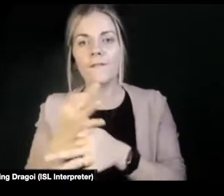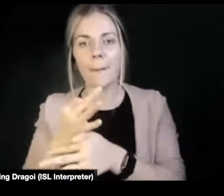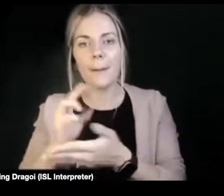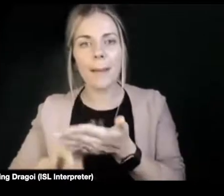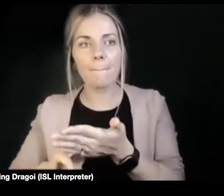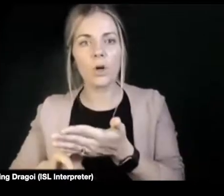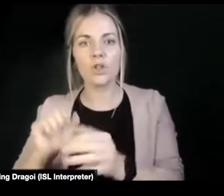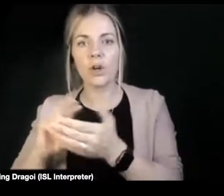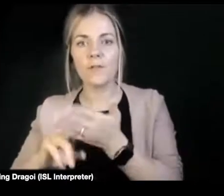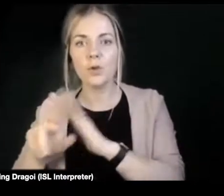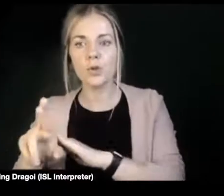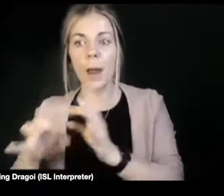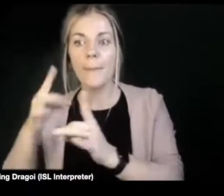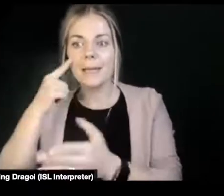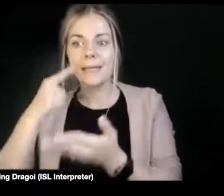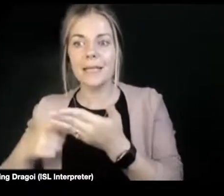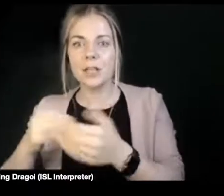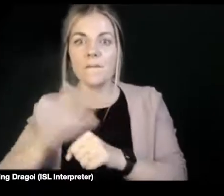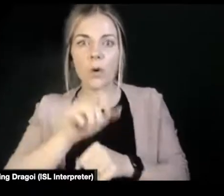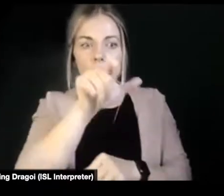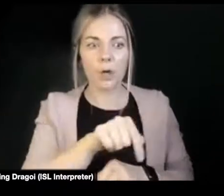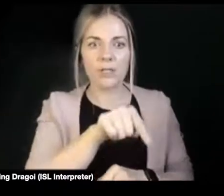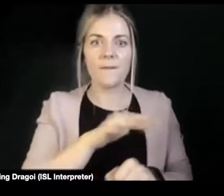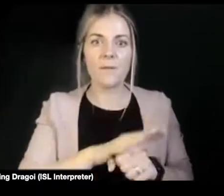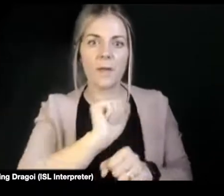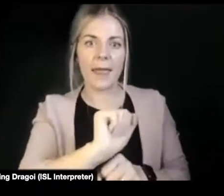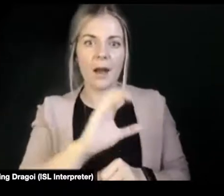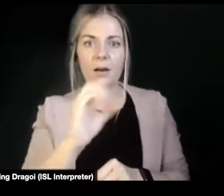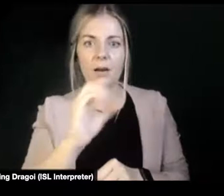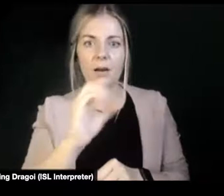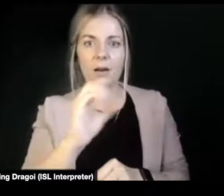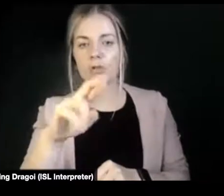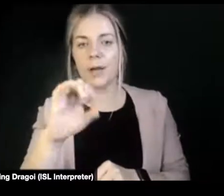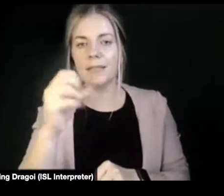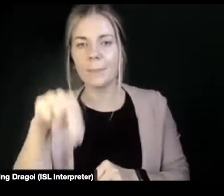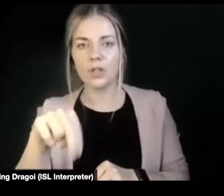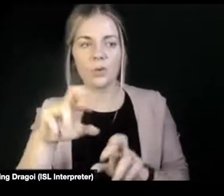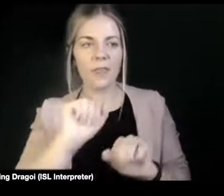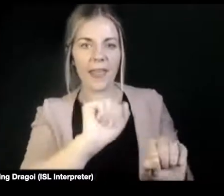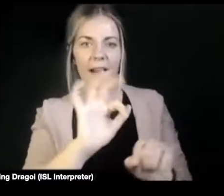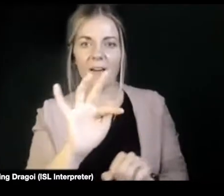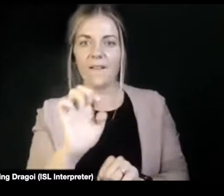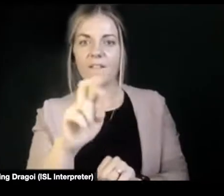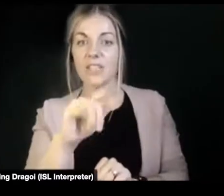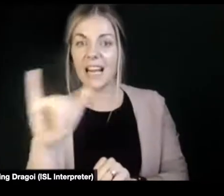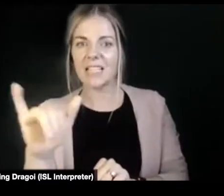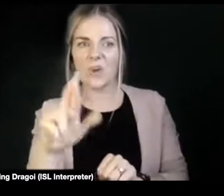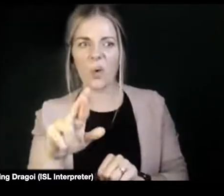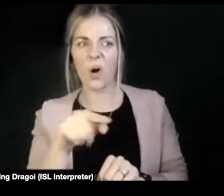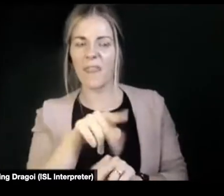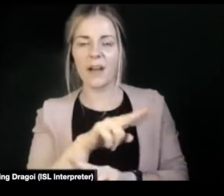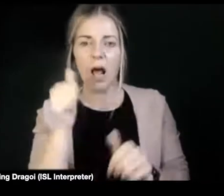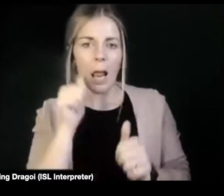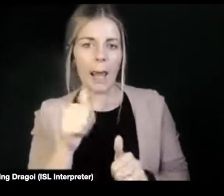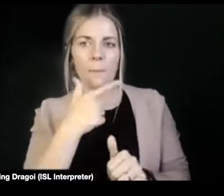on that person's behalf about their contraception or their fertility or whether they're going to be having boyfriends and girlfriends. And